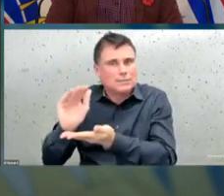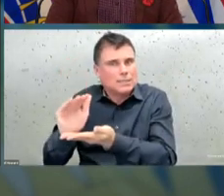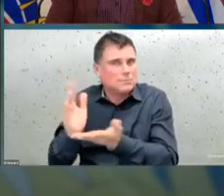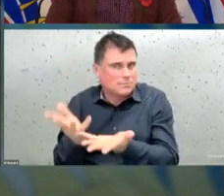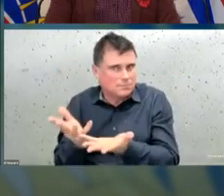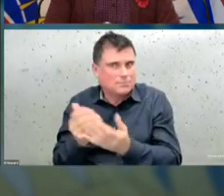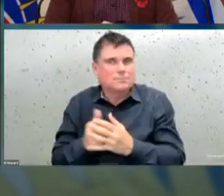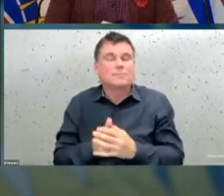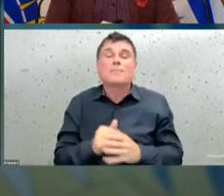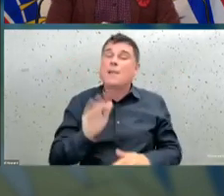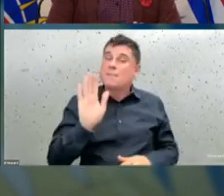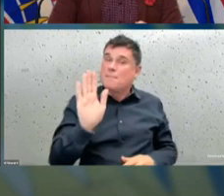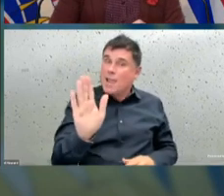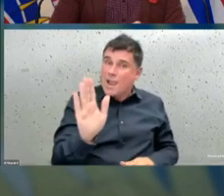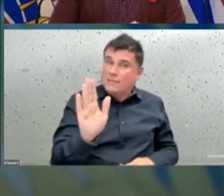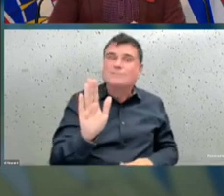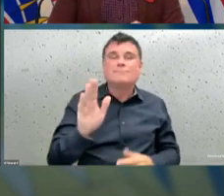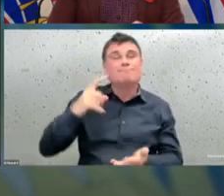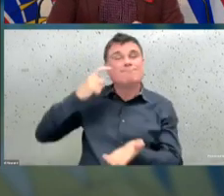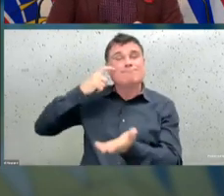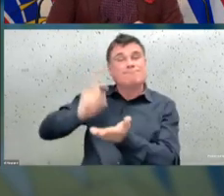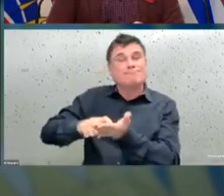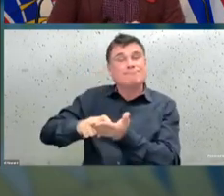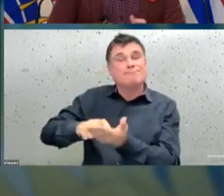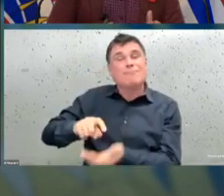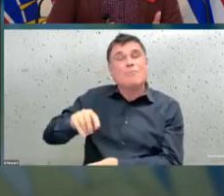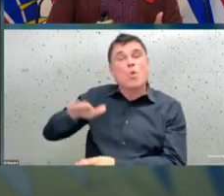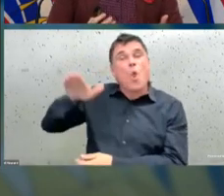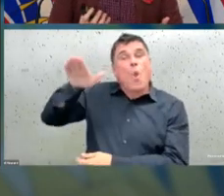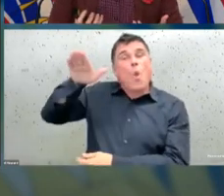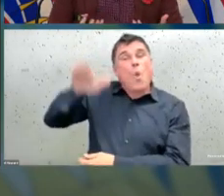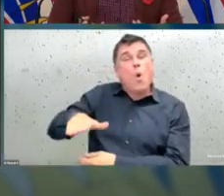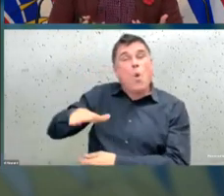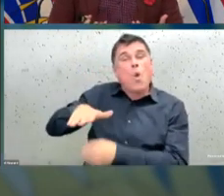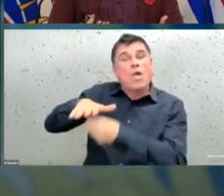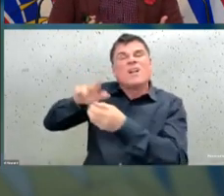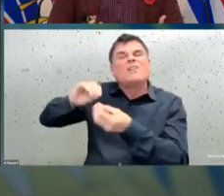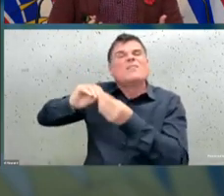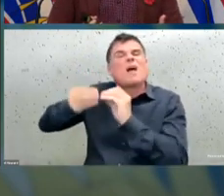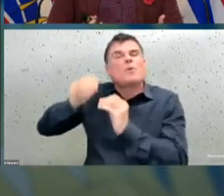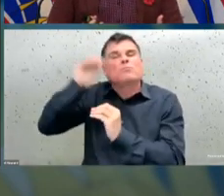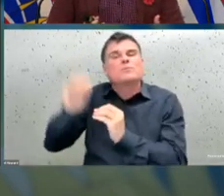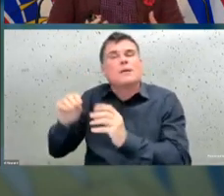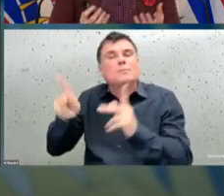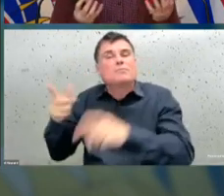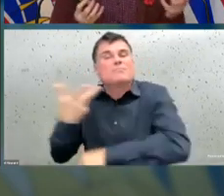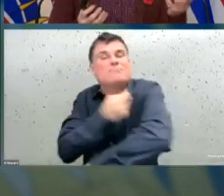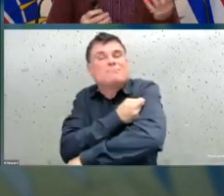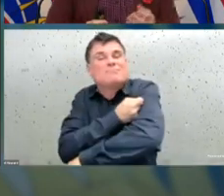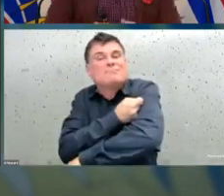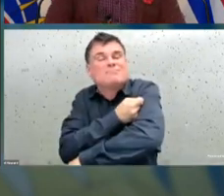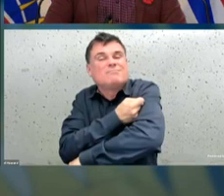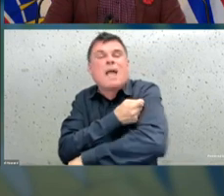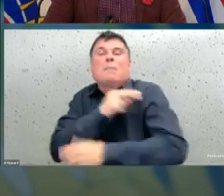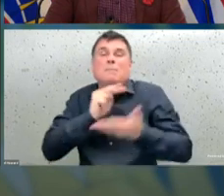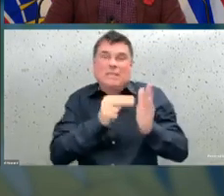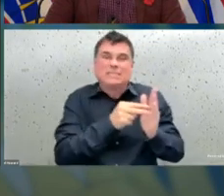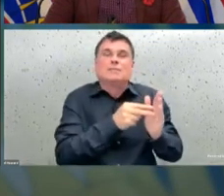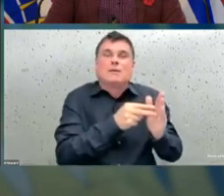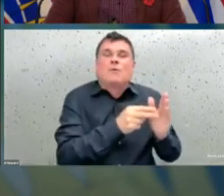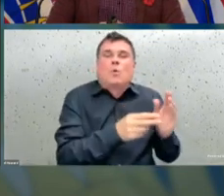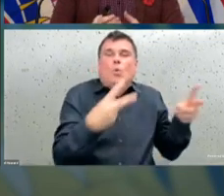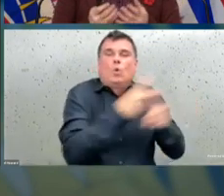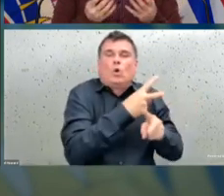And again, breaking this down by unvaccinated versus vaccinated, particularly in the 12